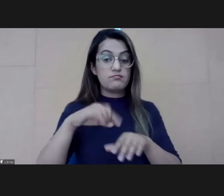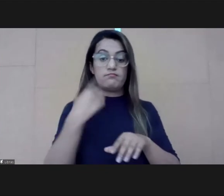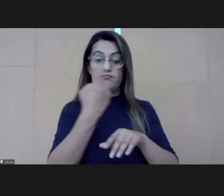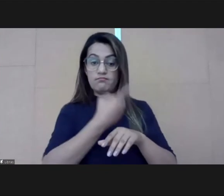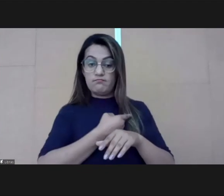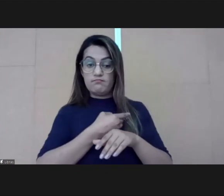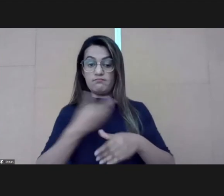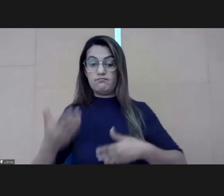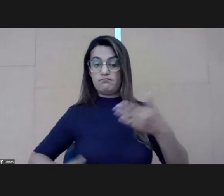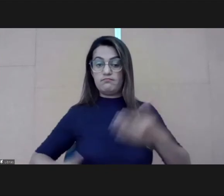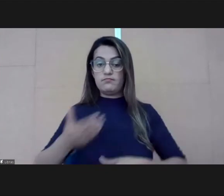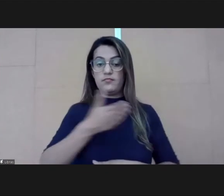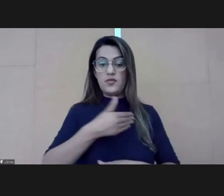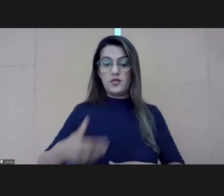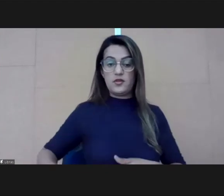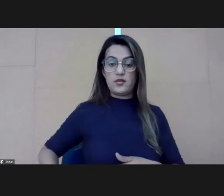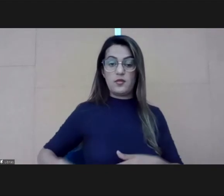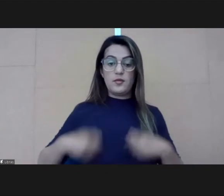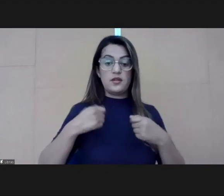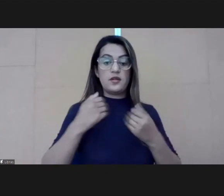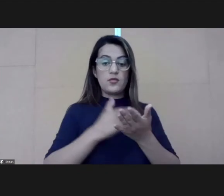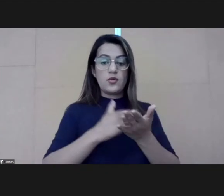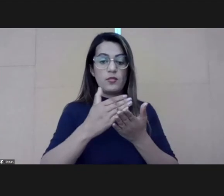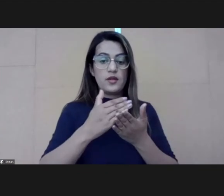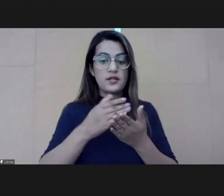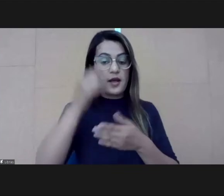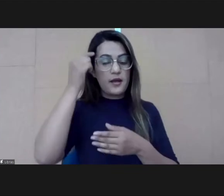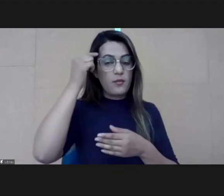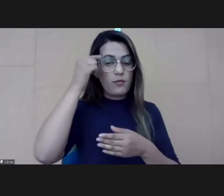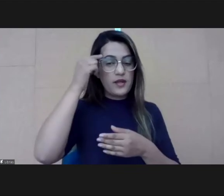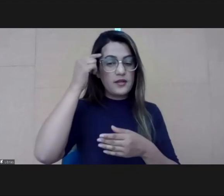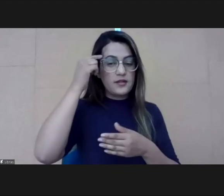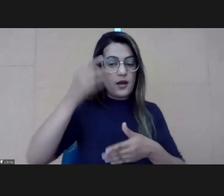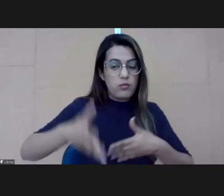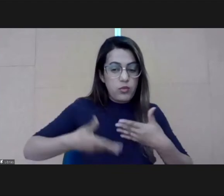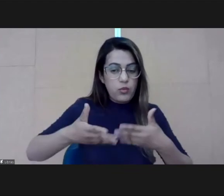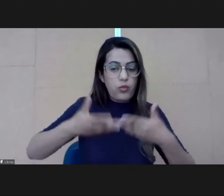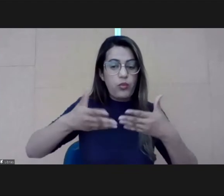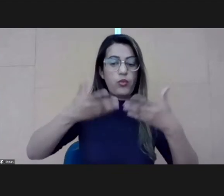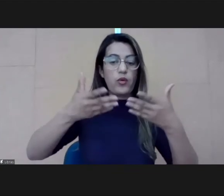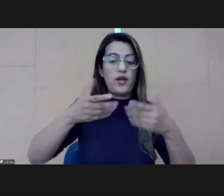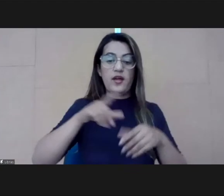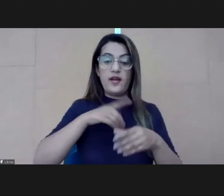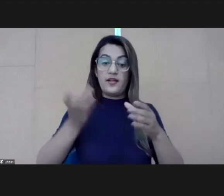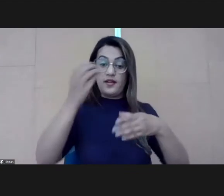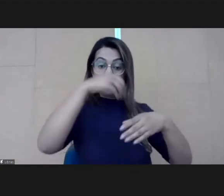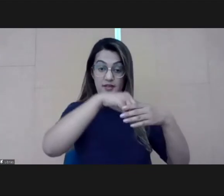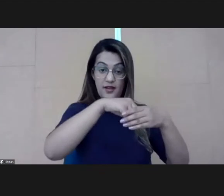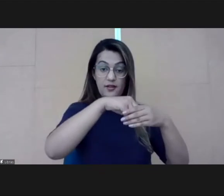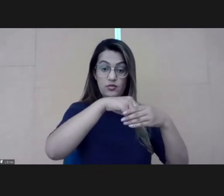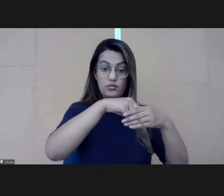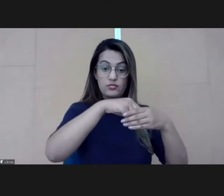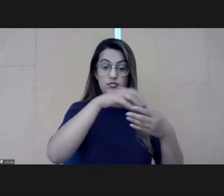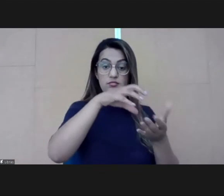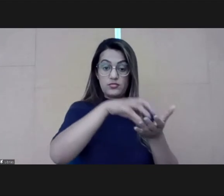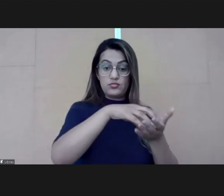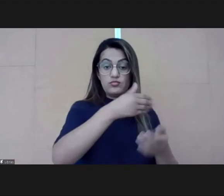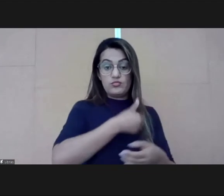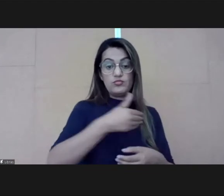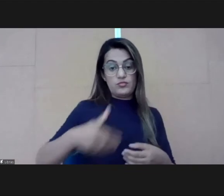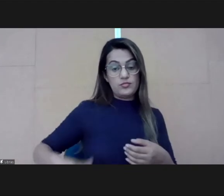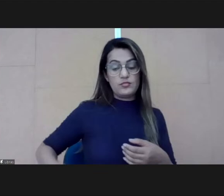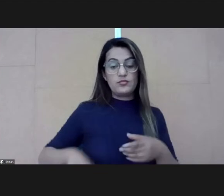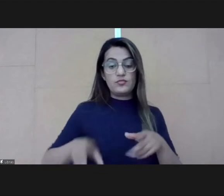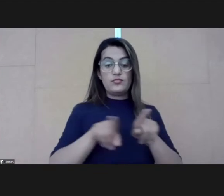and promoting the vanguards and having more vanguards in the public service. So this balance between guardians and